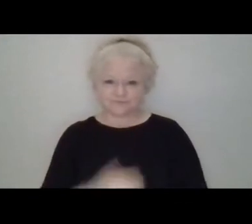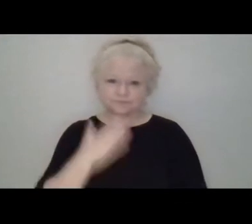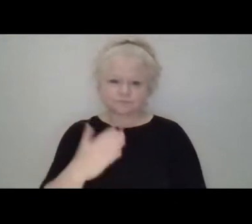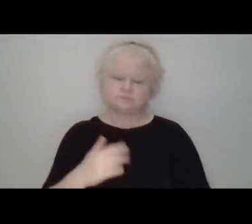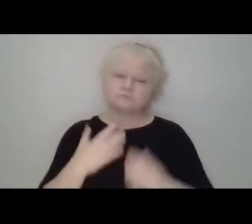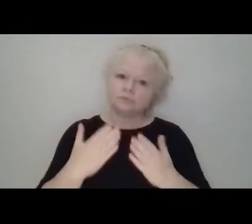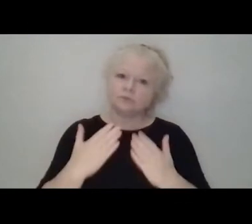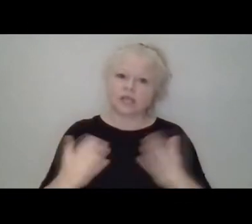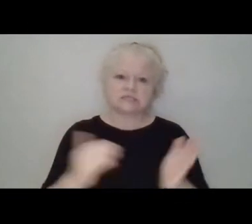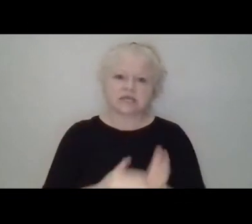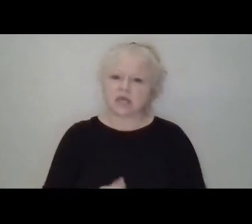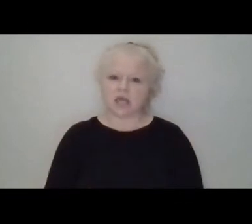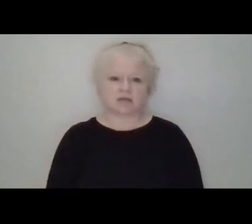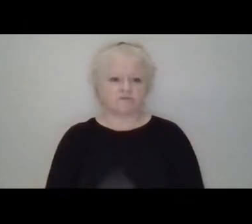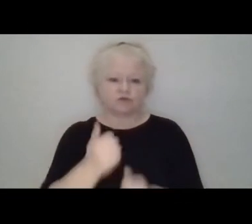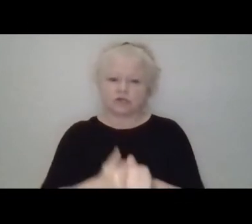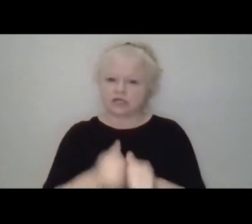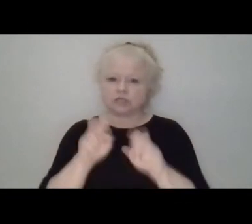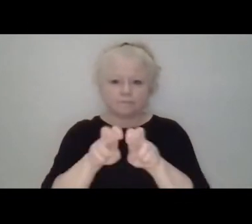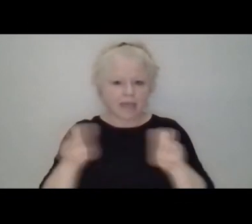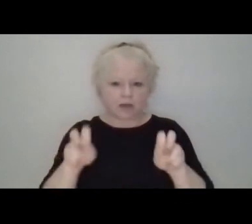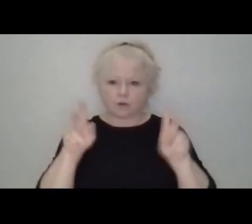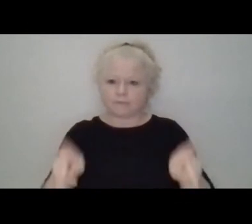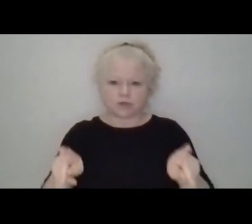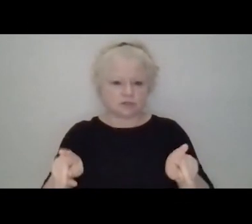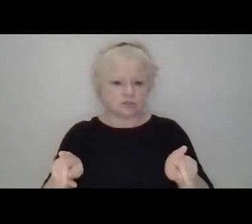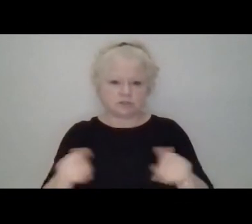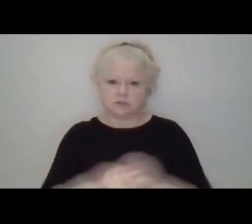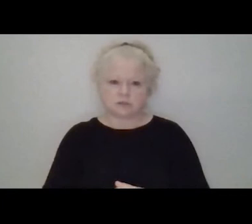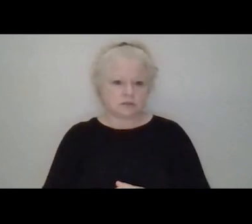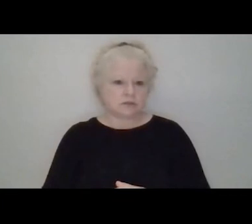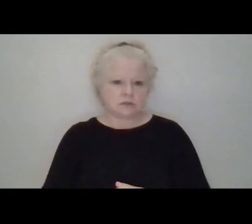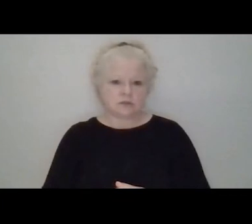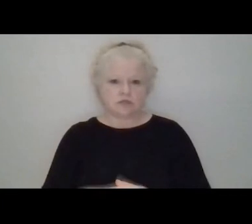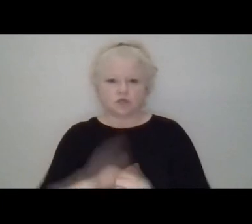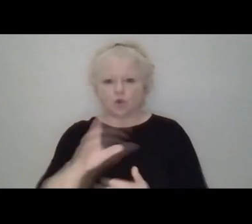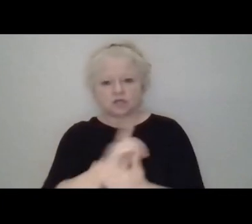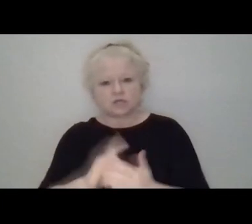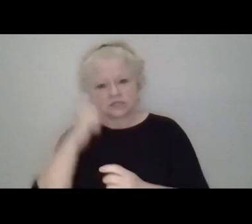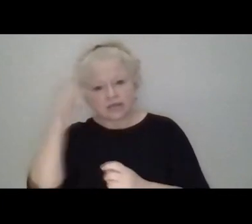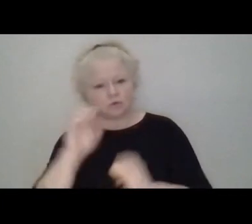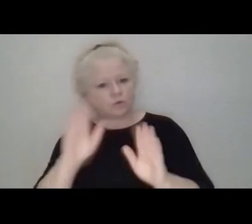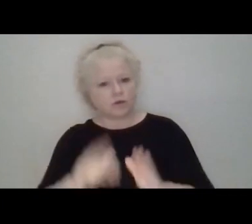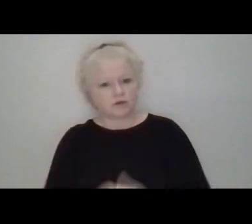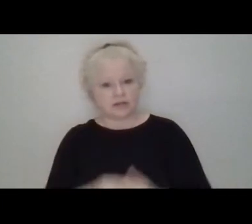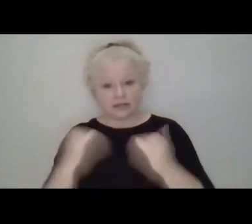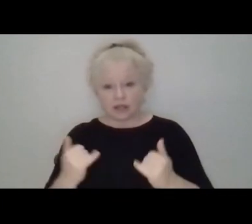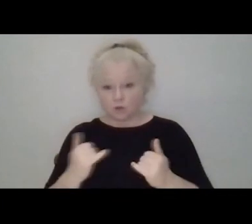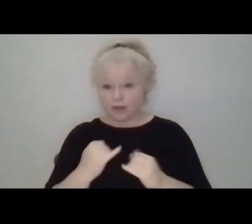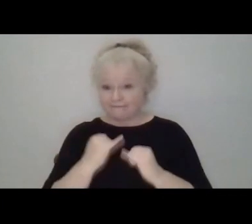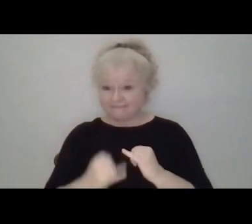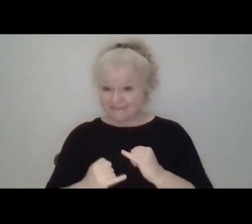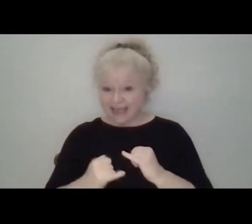Truly. Thanks again to each, each of our panelists. It's been fascinating hearing your design journeys. So now stay tuned for our final panel of the day,